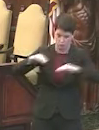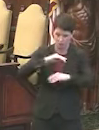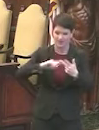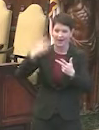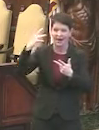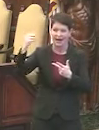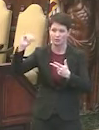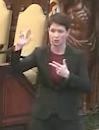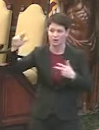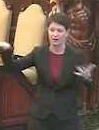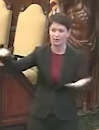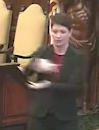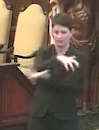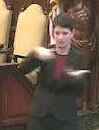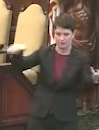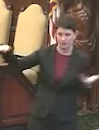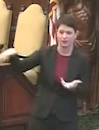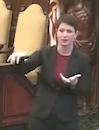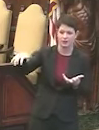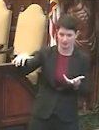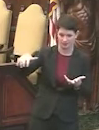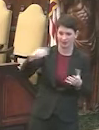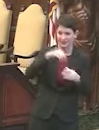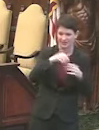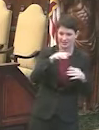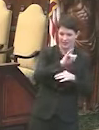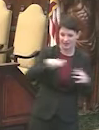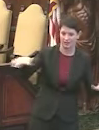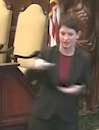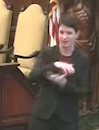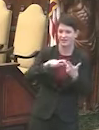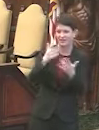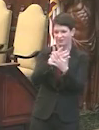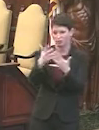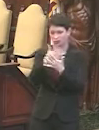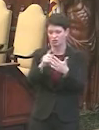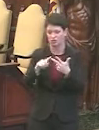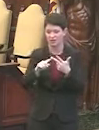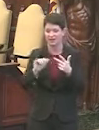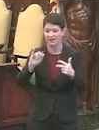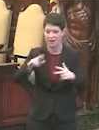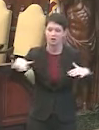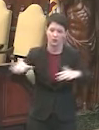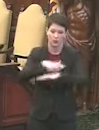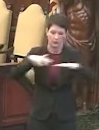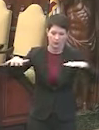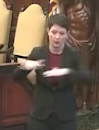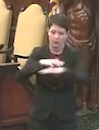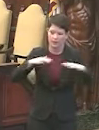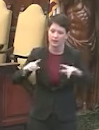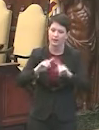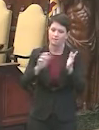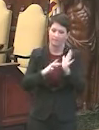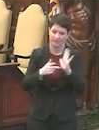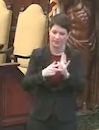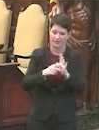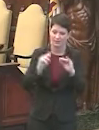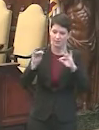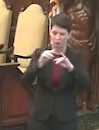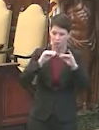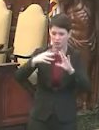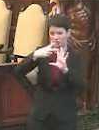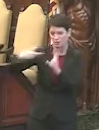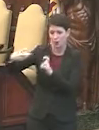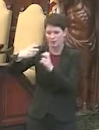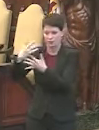outdoor air that is mixed in as it moves. And then there's the filtration. And so if you're moving the air a lot, then that means the air is very frequently going through those filters.